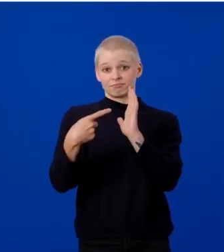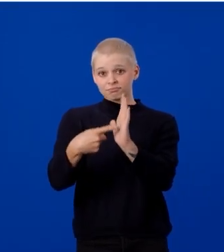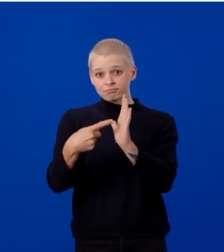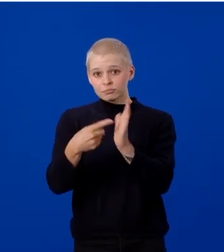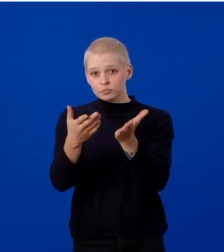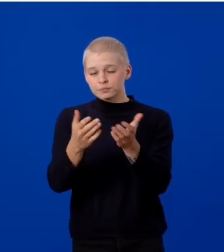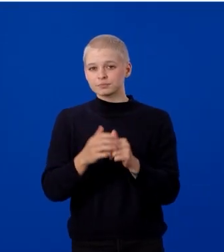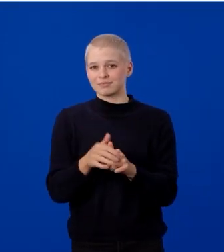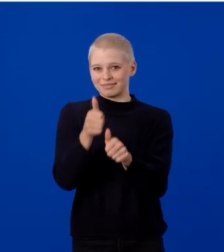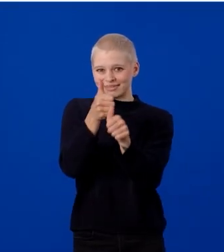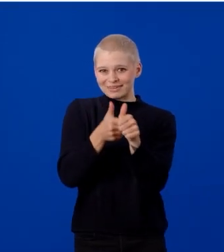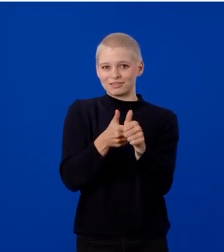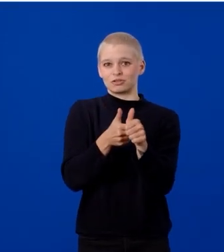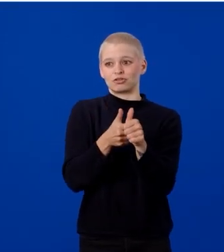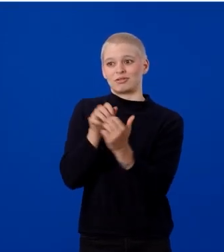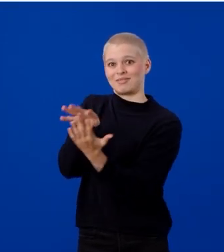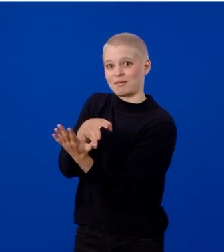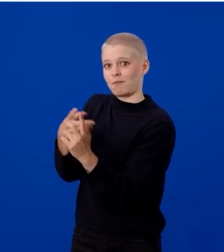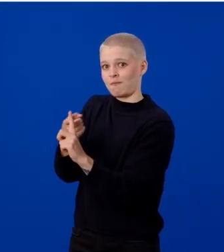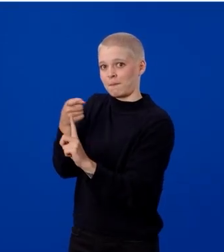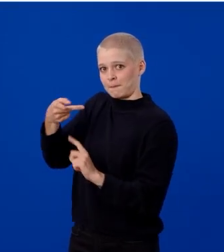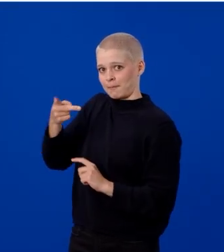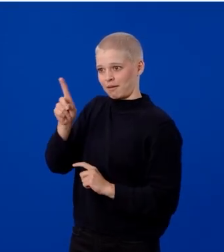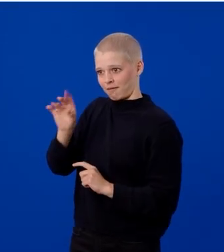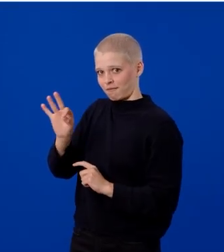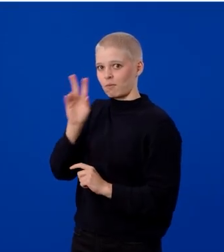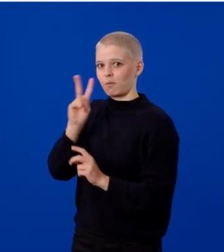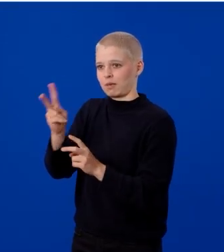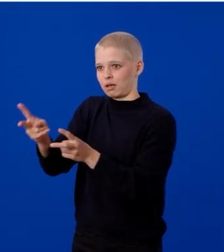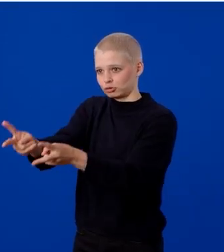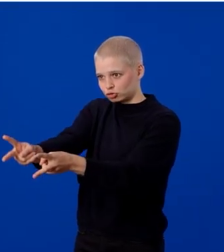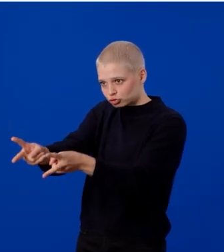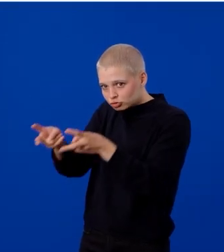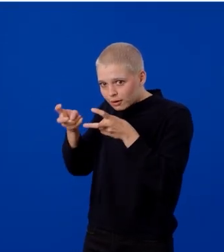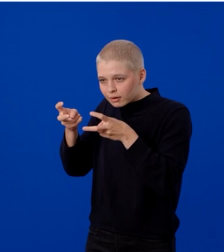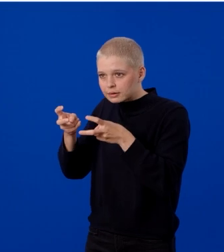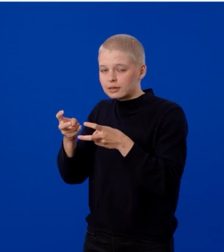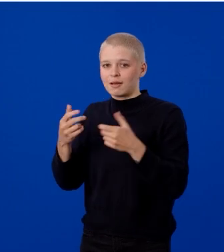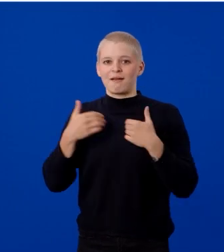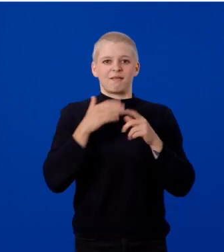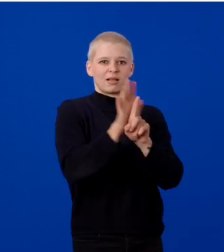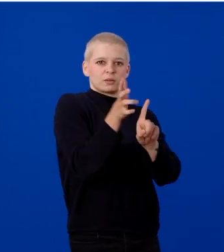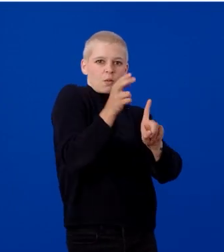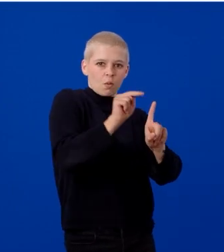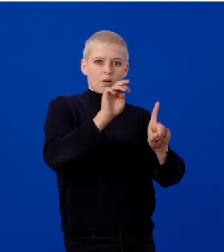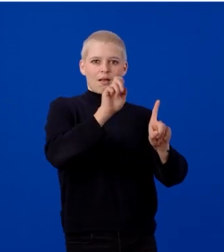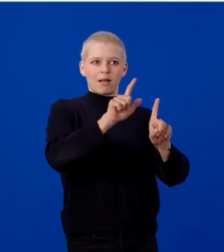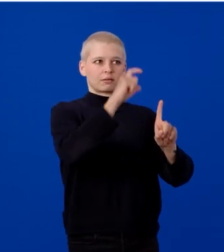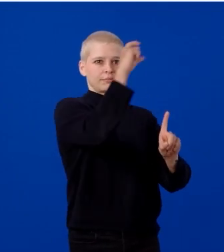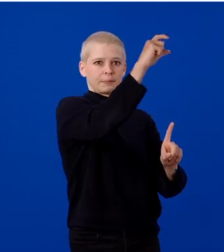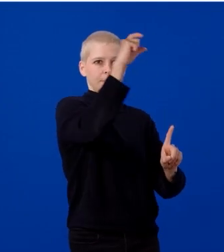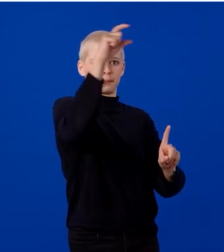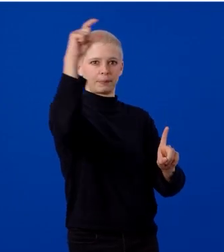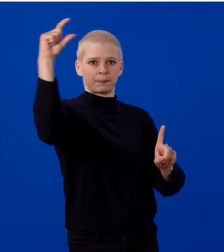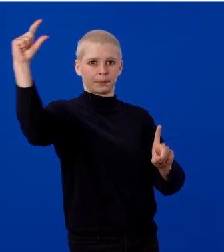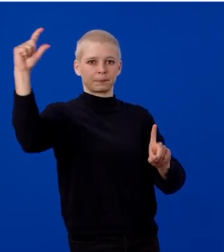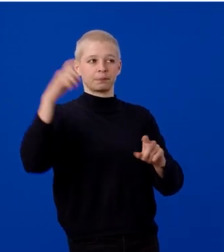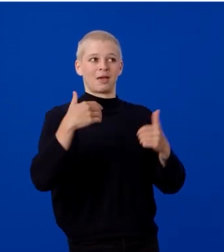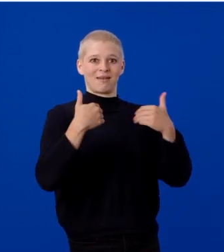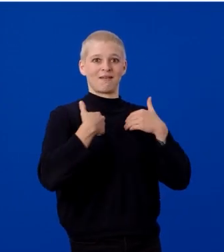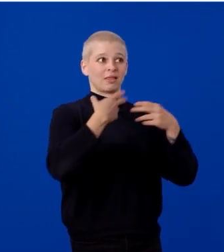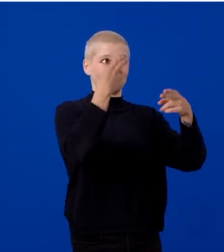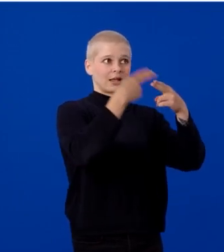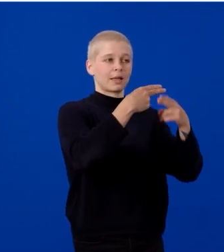every table from the PDF is extracted into its own Excel tab, with tab names